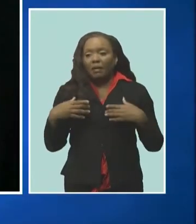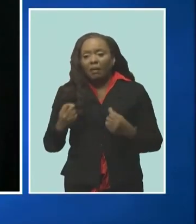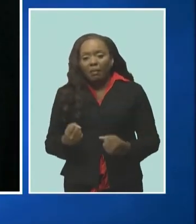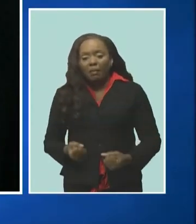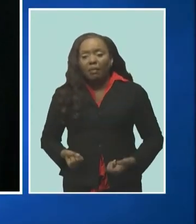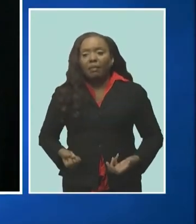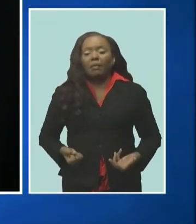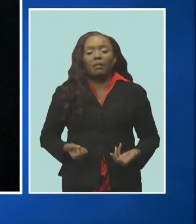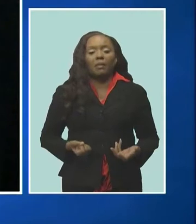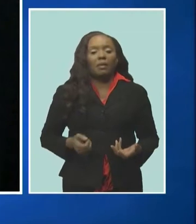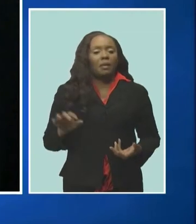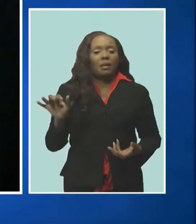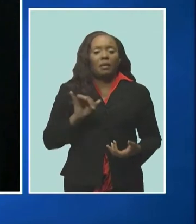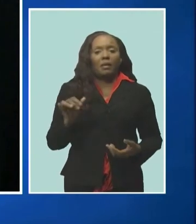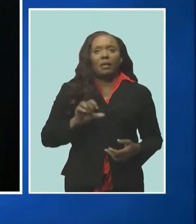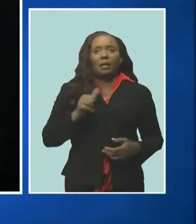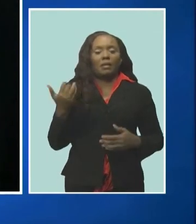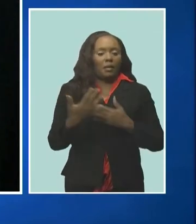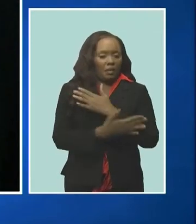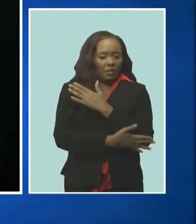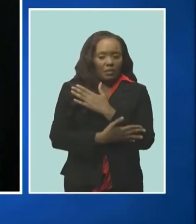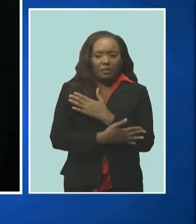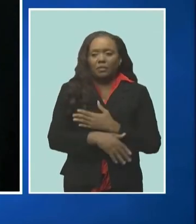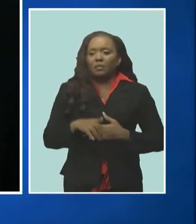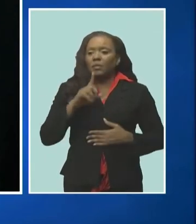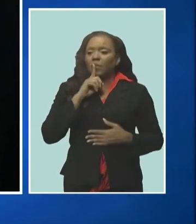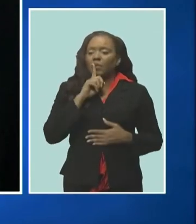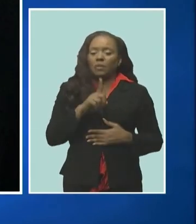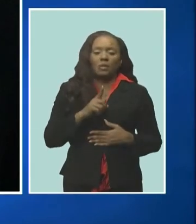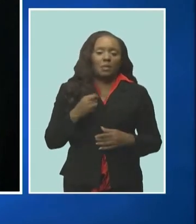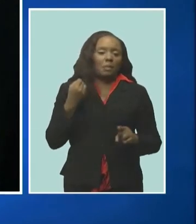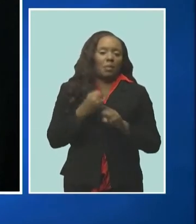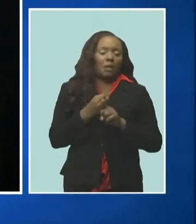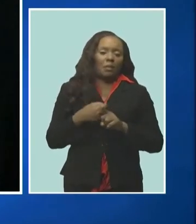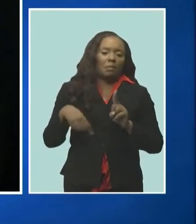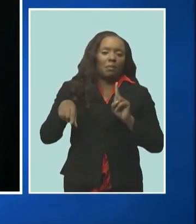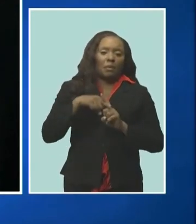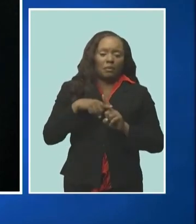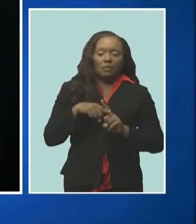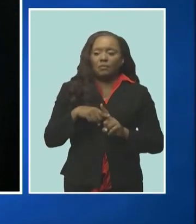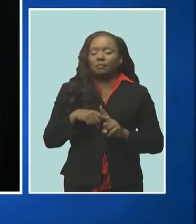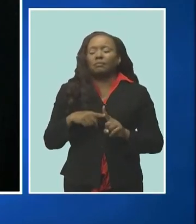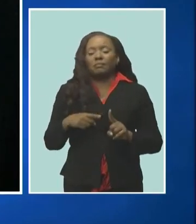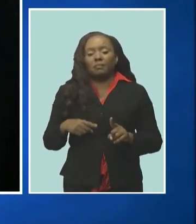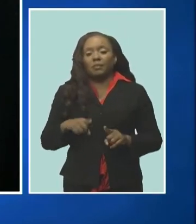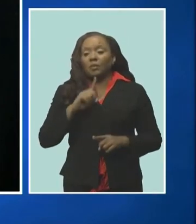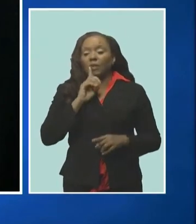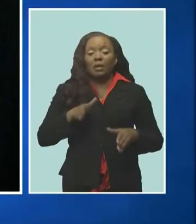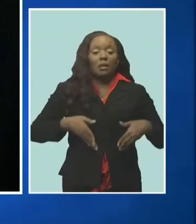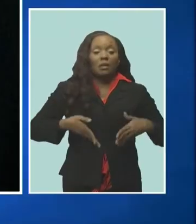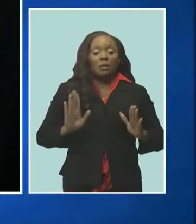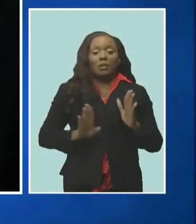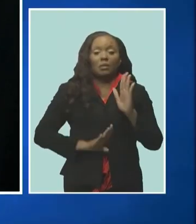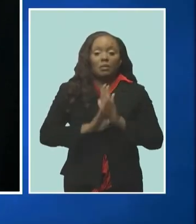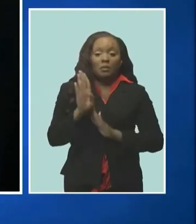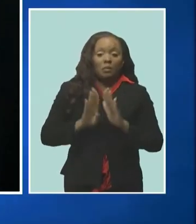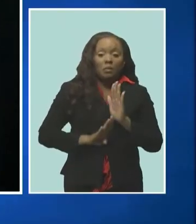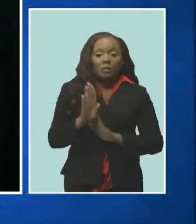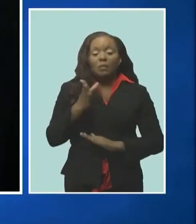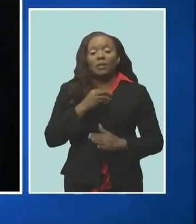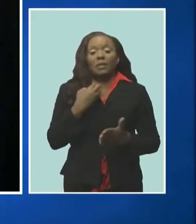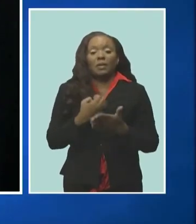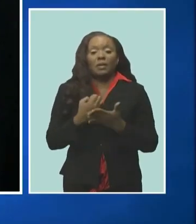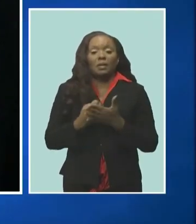like in many other countries can have a significant positive impact and enable growth and economic development